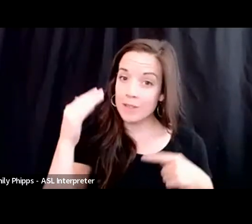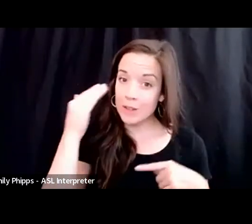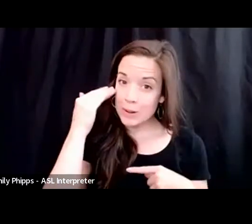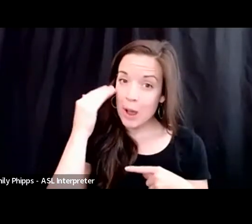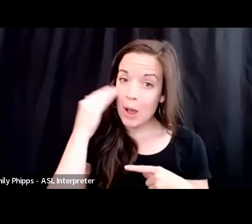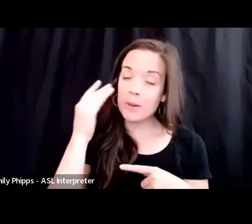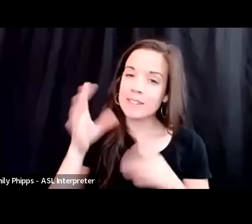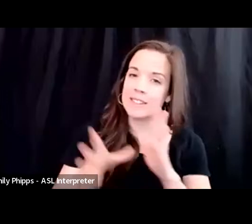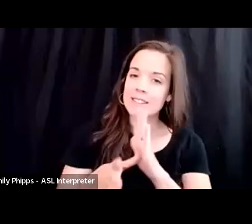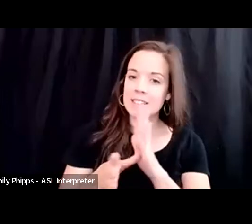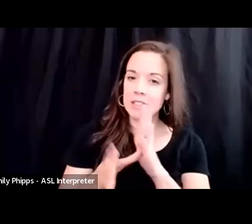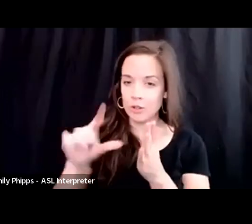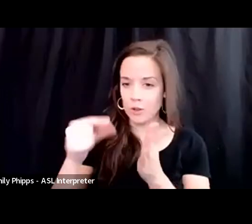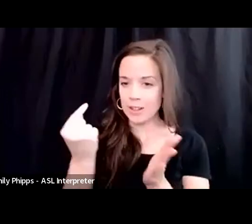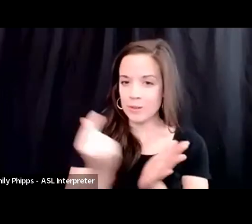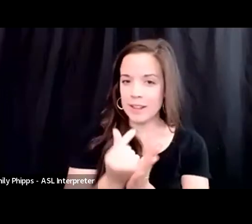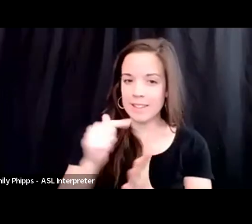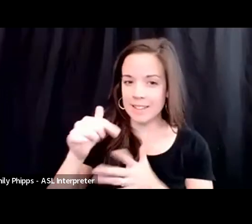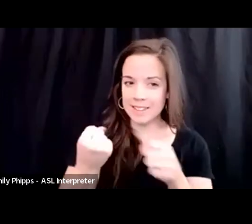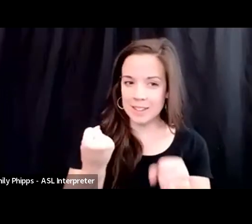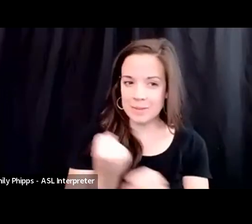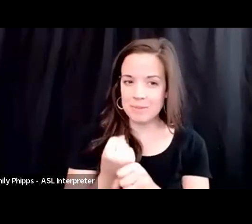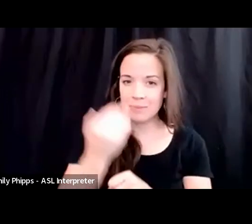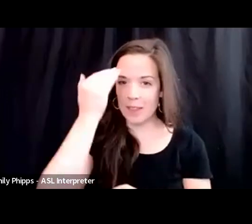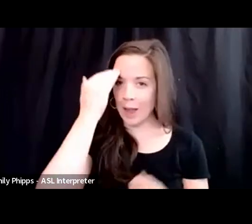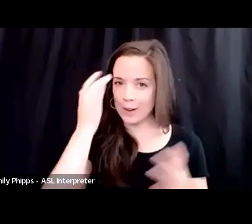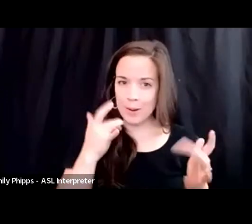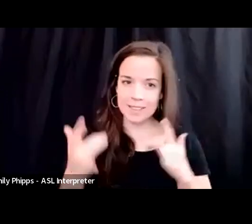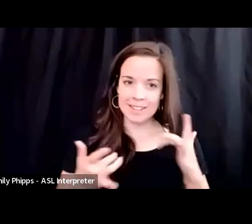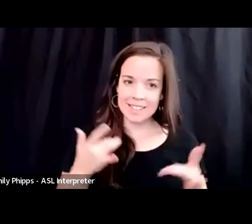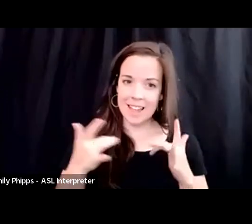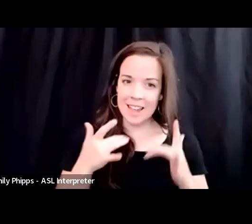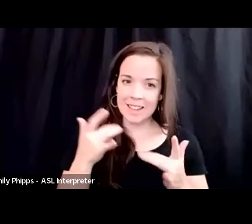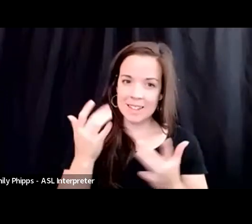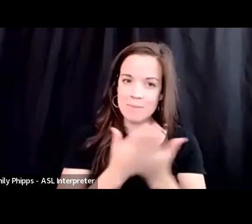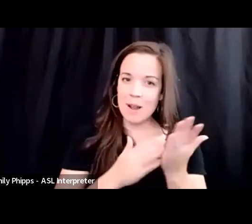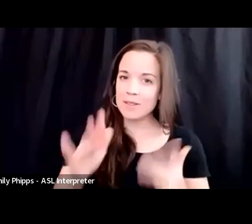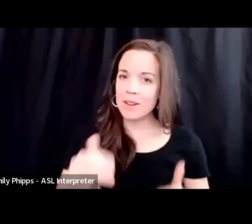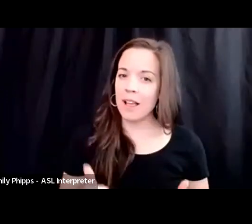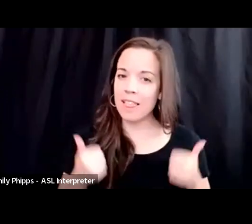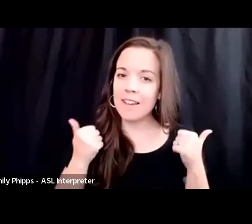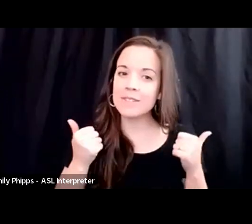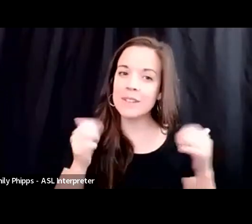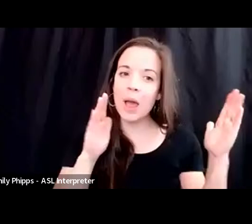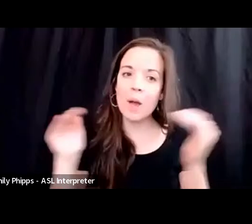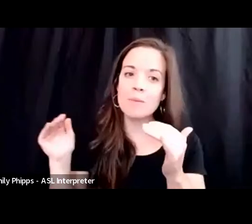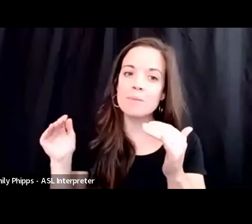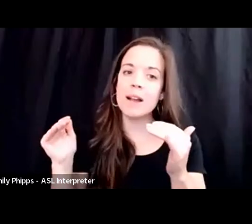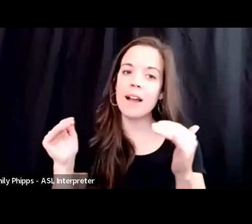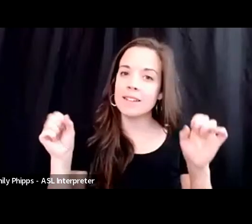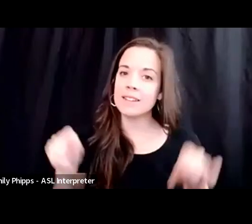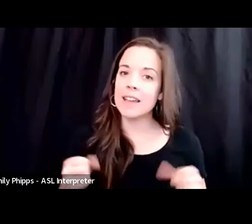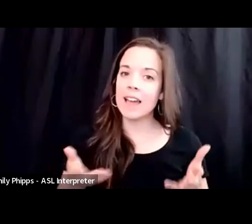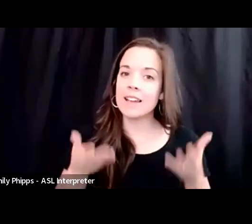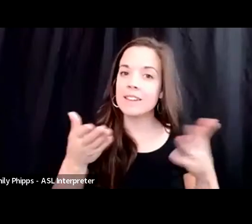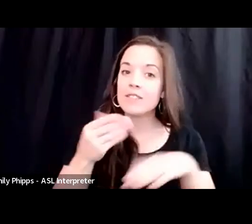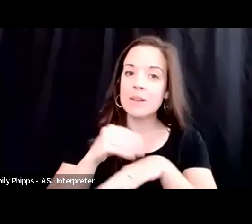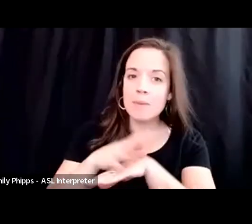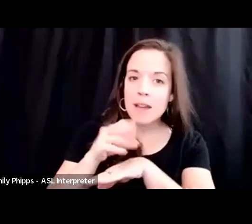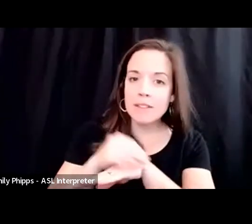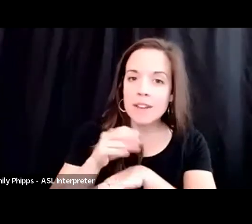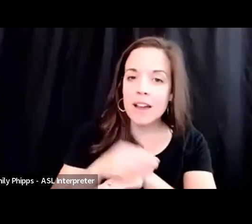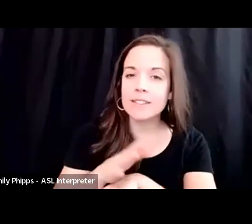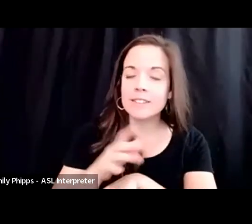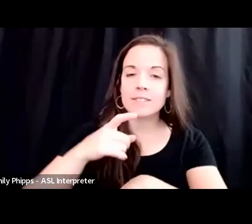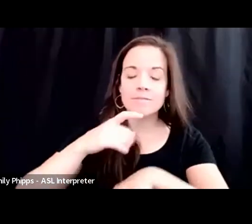graduating this year. I know it's a very exciting part of your life. And I hope I can give some advice on